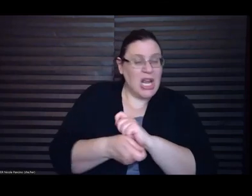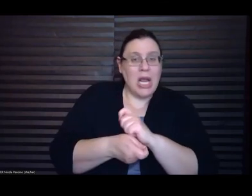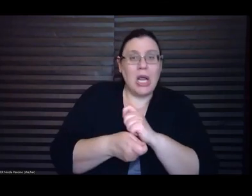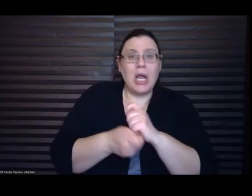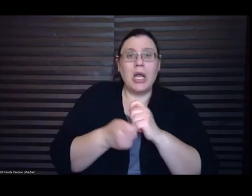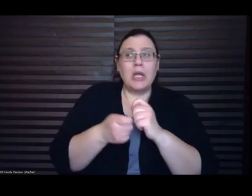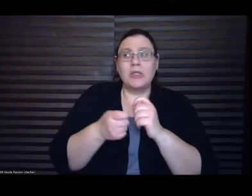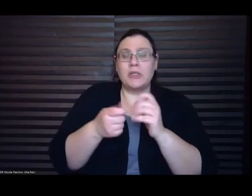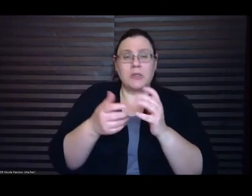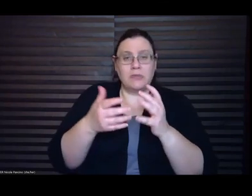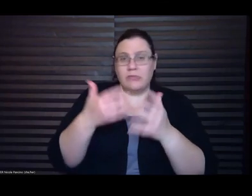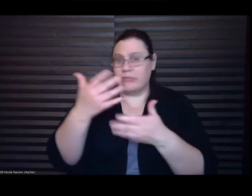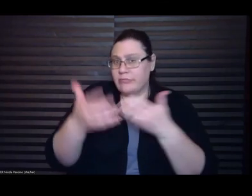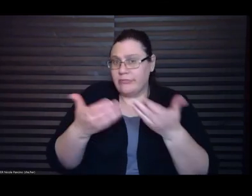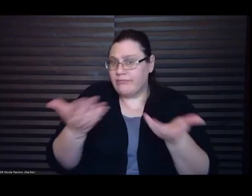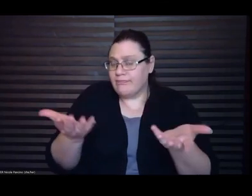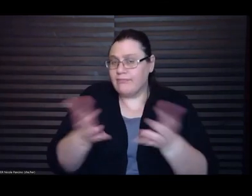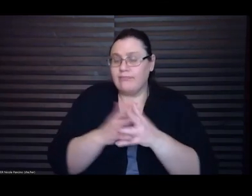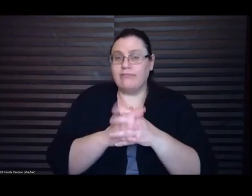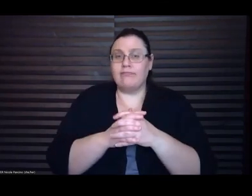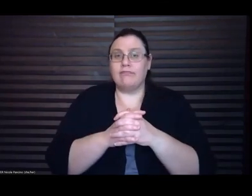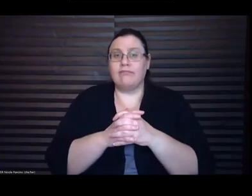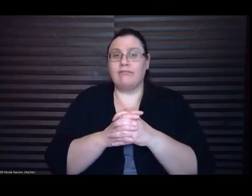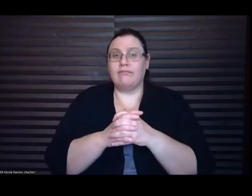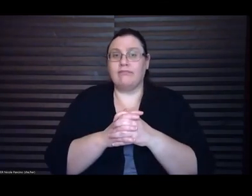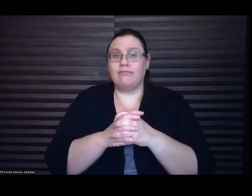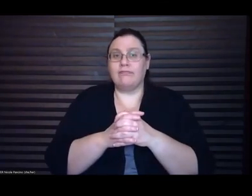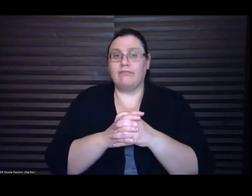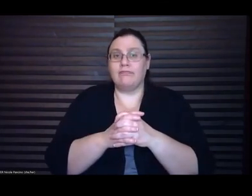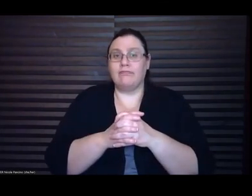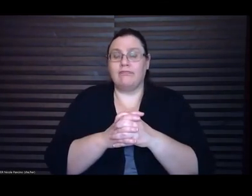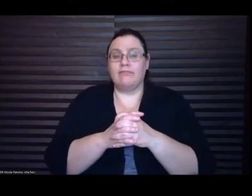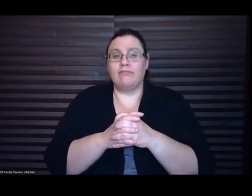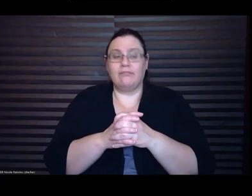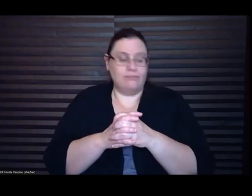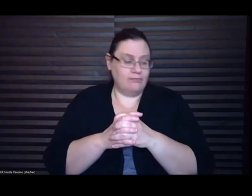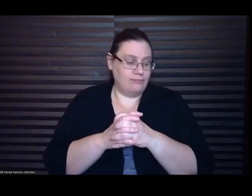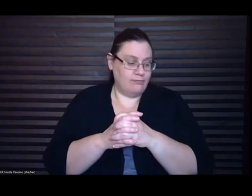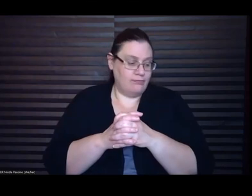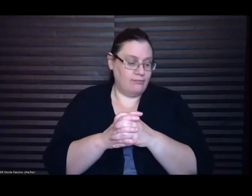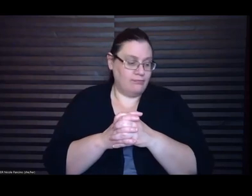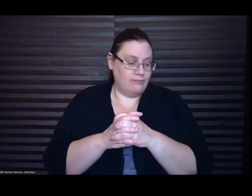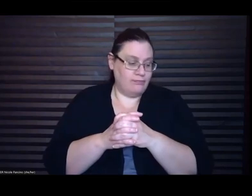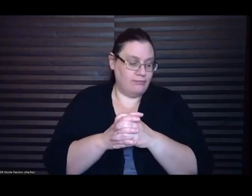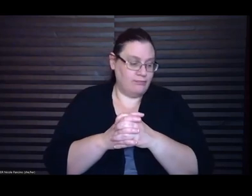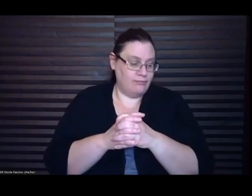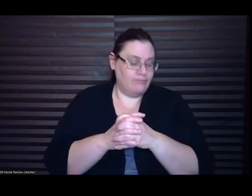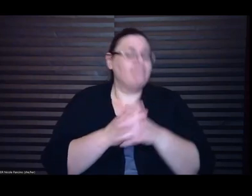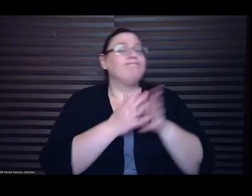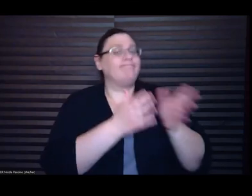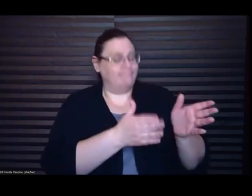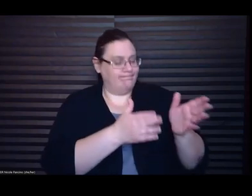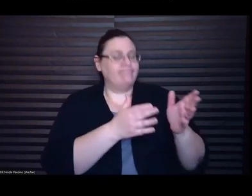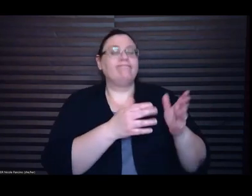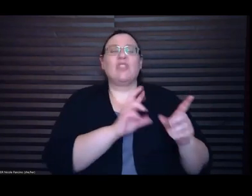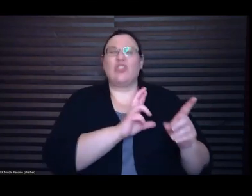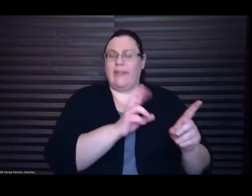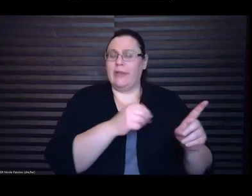I would say that it's changed my life enormously like entirely